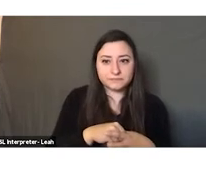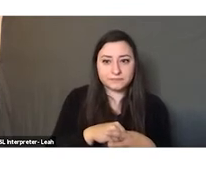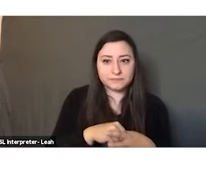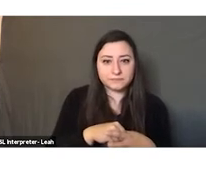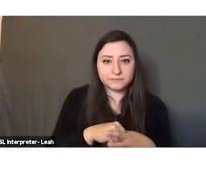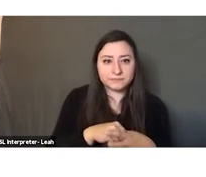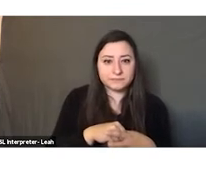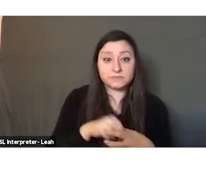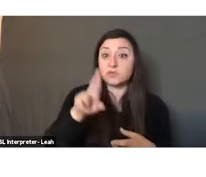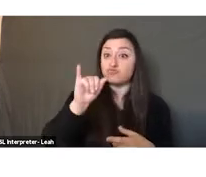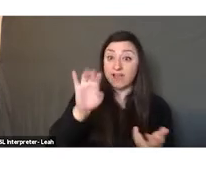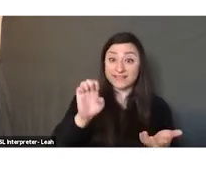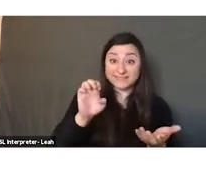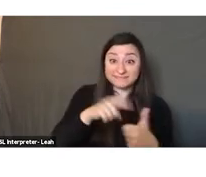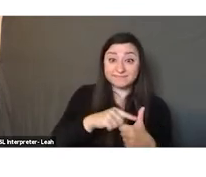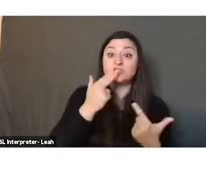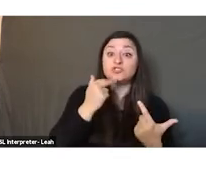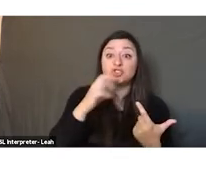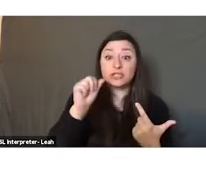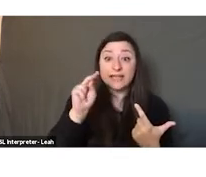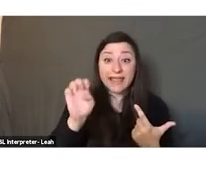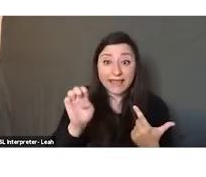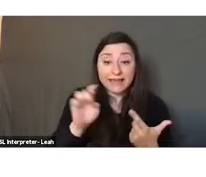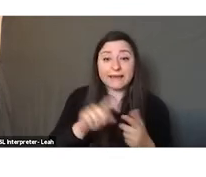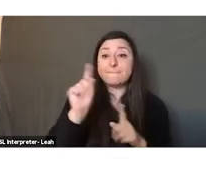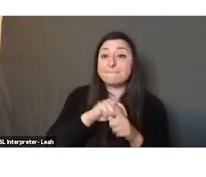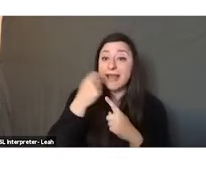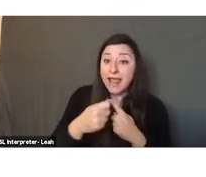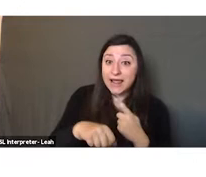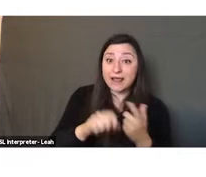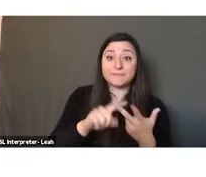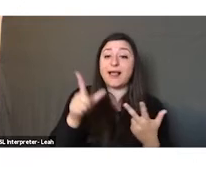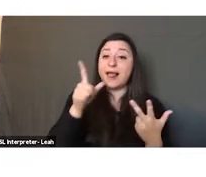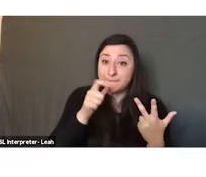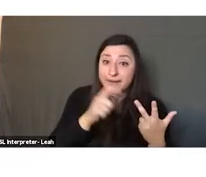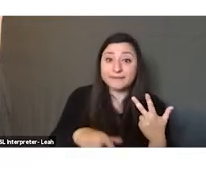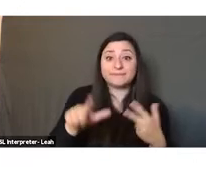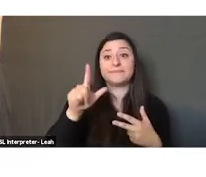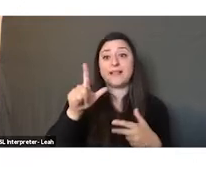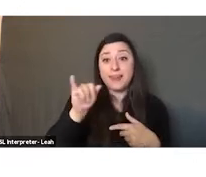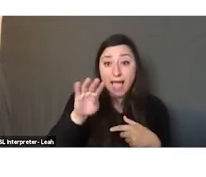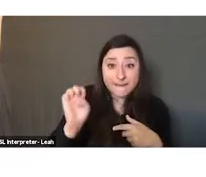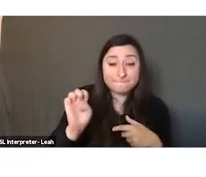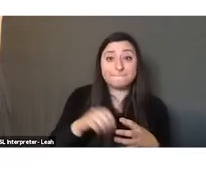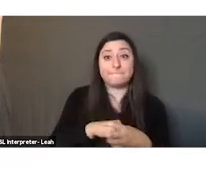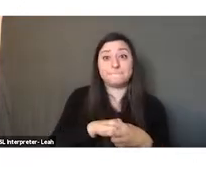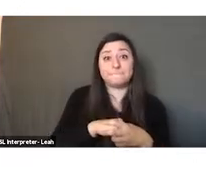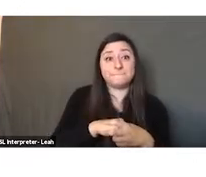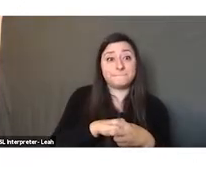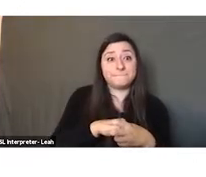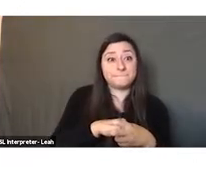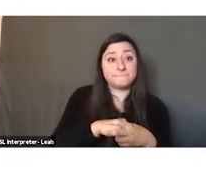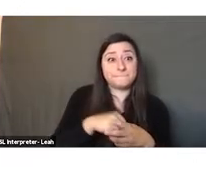rice, sugarcane, banana, lemon, lime, hard durum